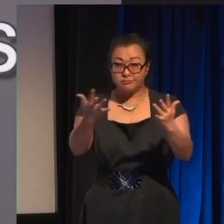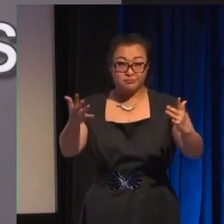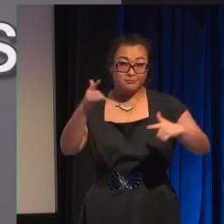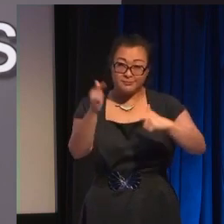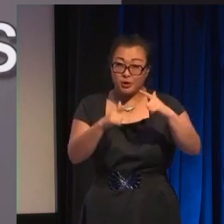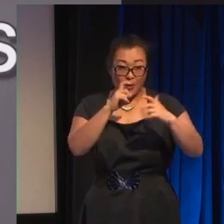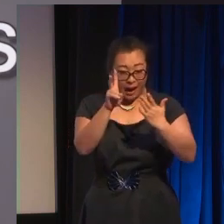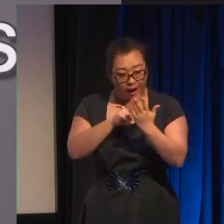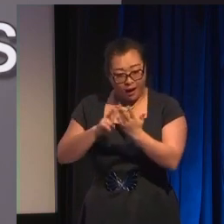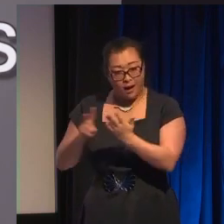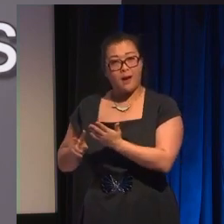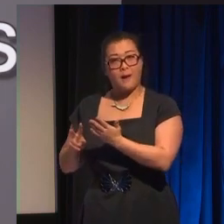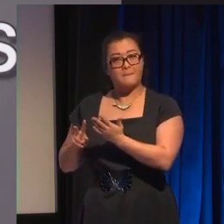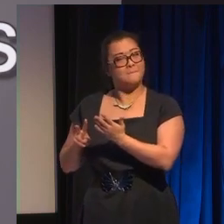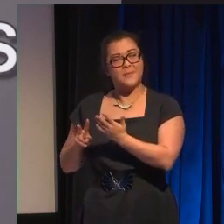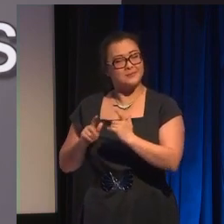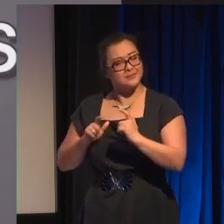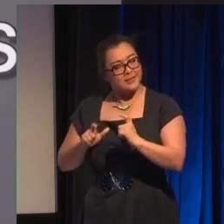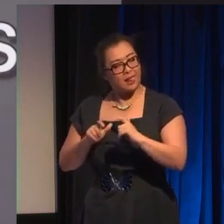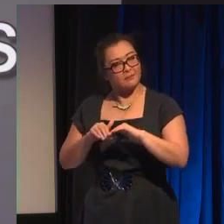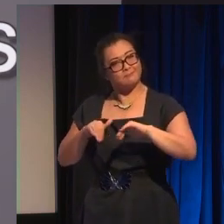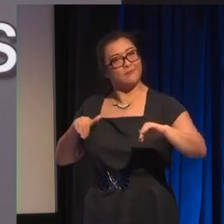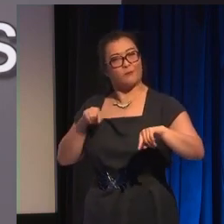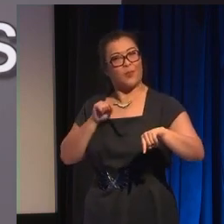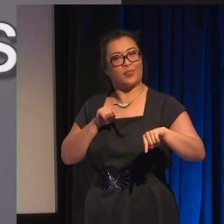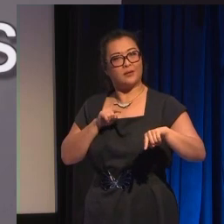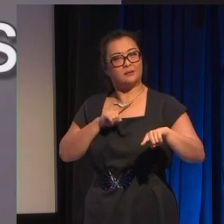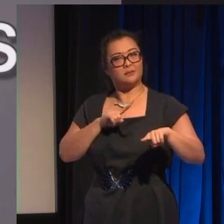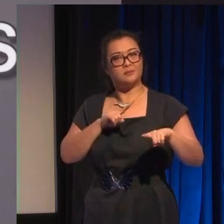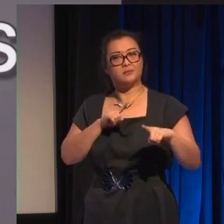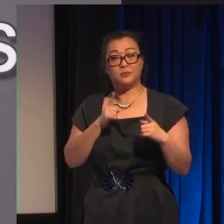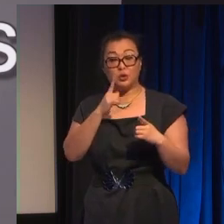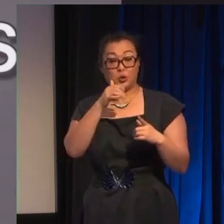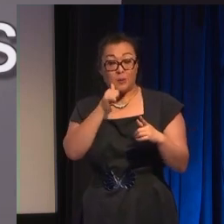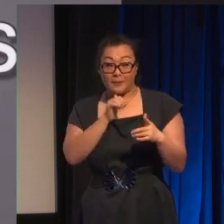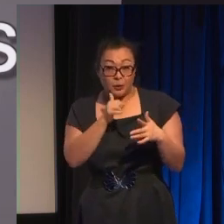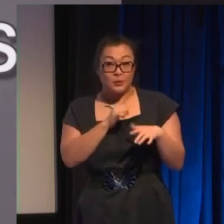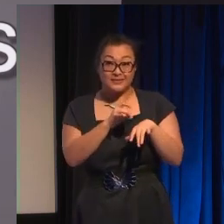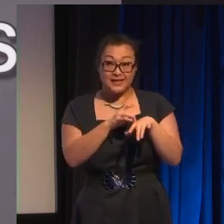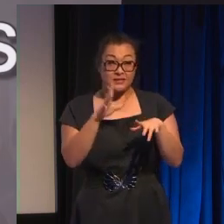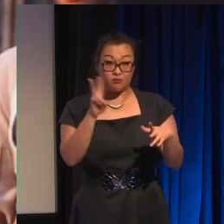run the risk of creating something that is inappropriate or exploitative just for shock value